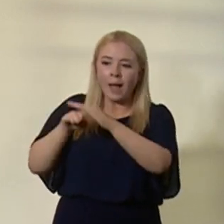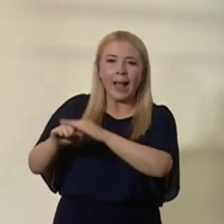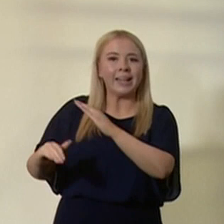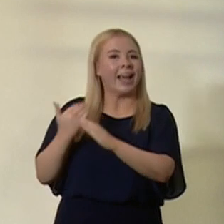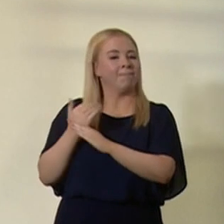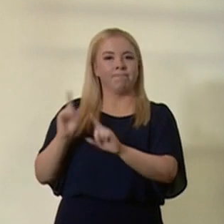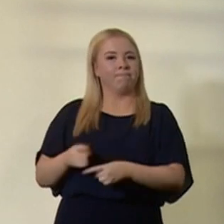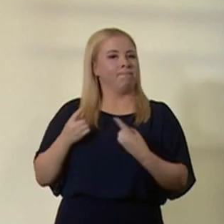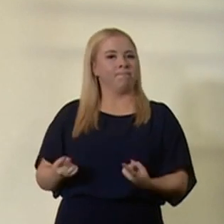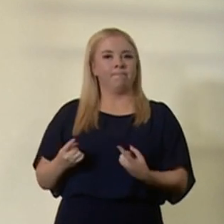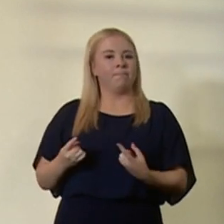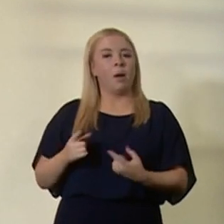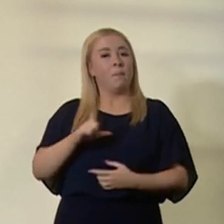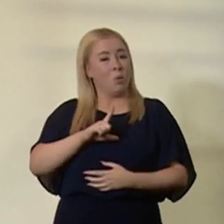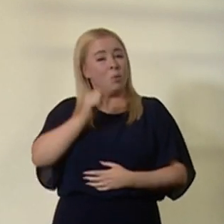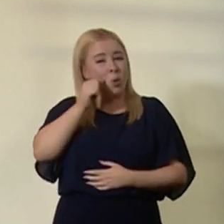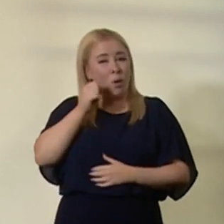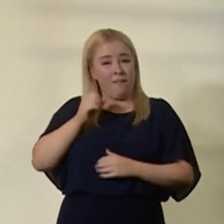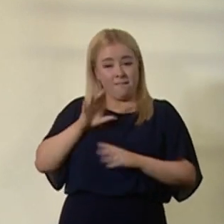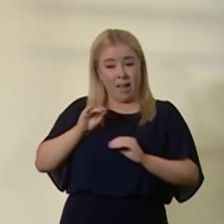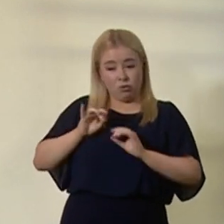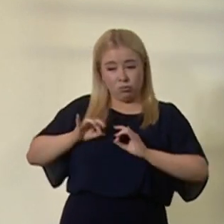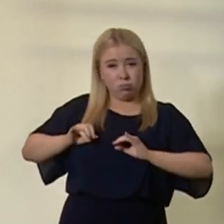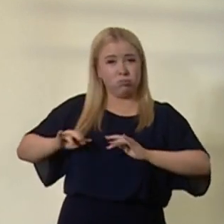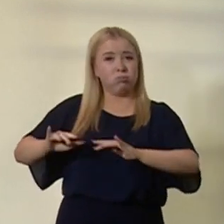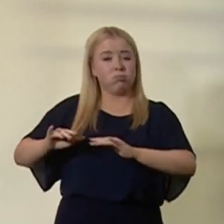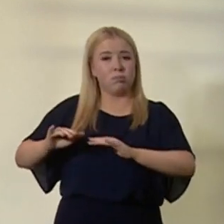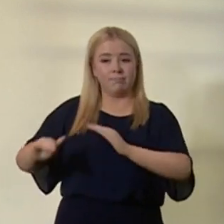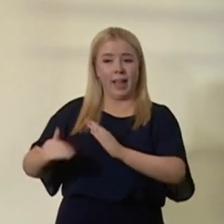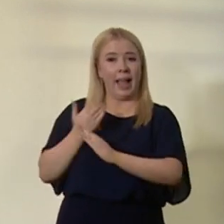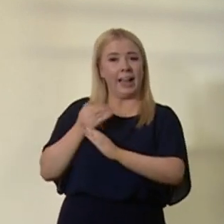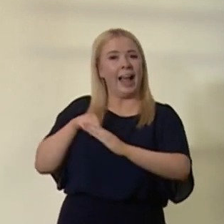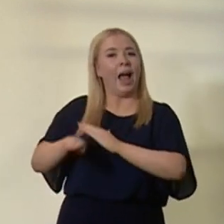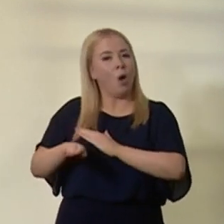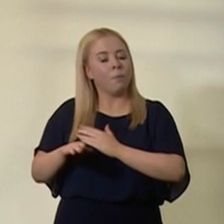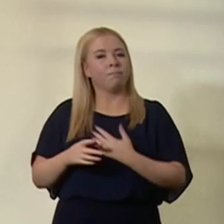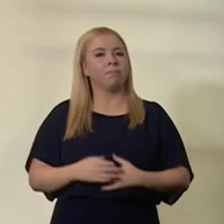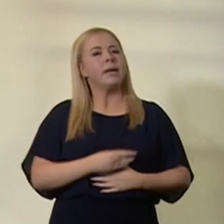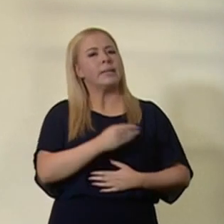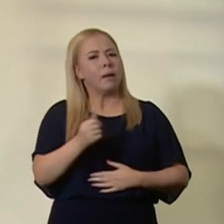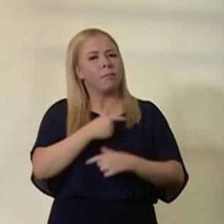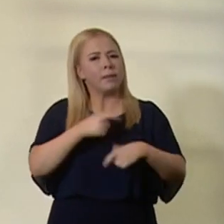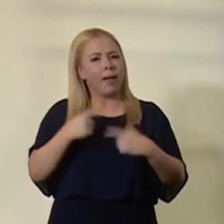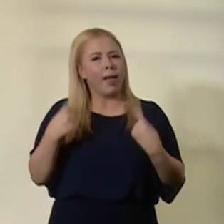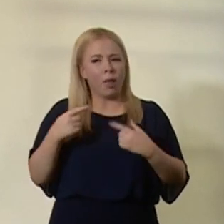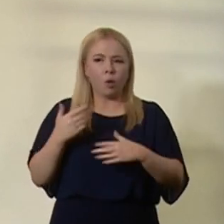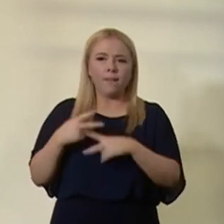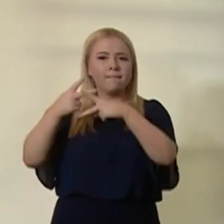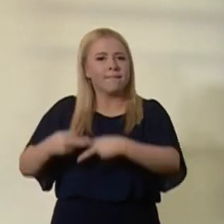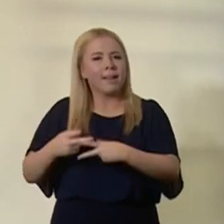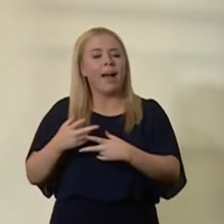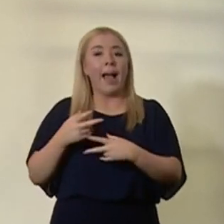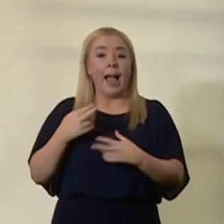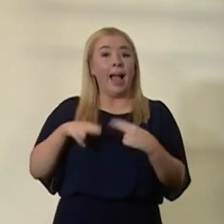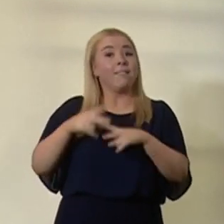how the virus spreads most easily from one household to another. There are exceptions for care of the vulnerable, extended households,